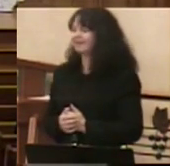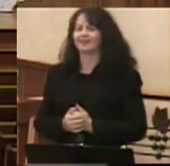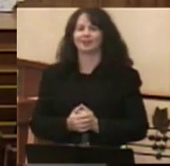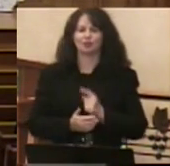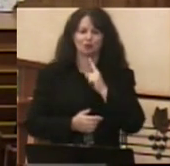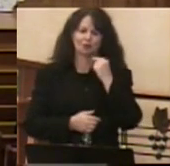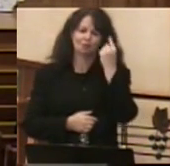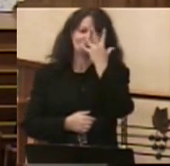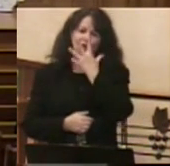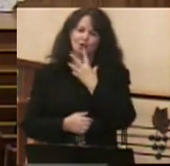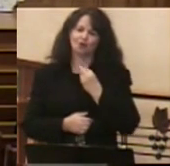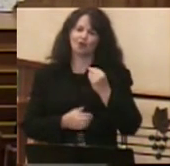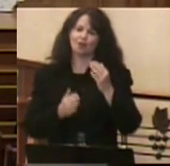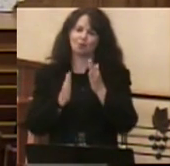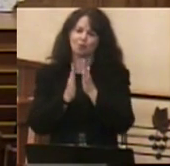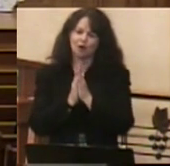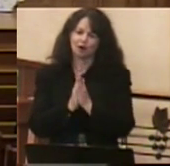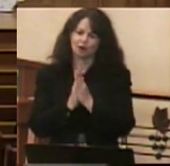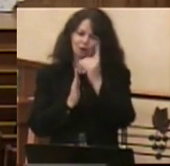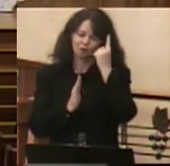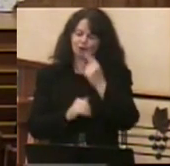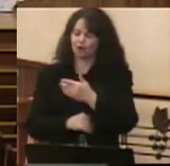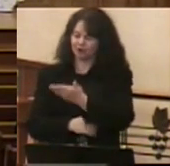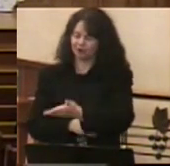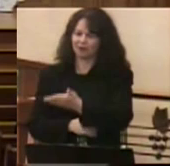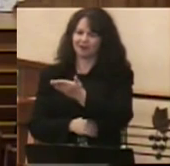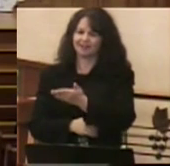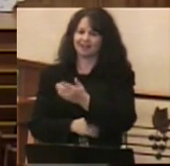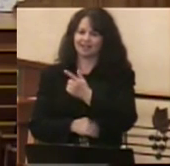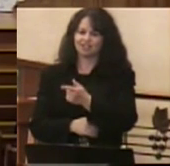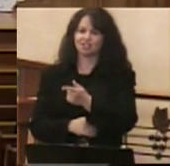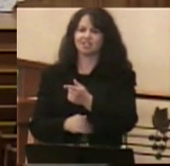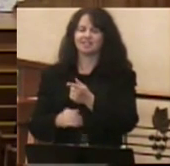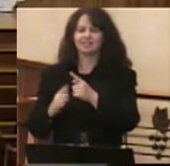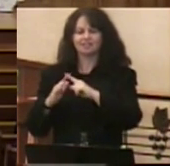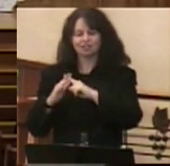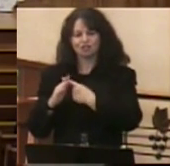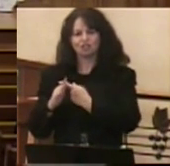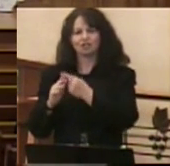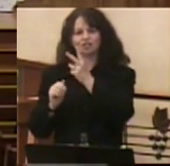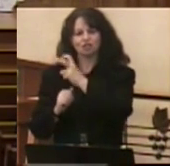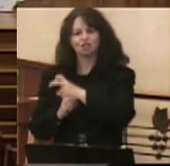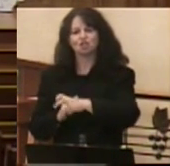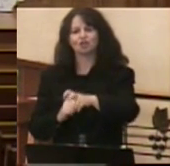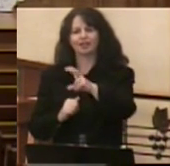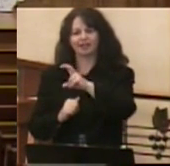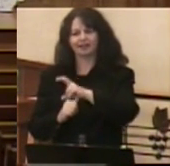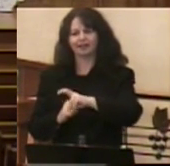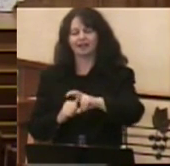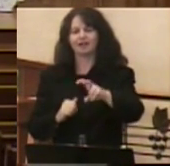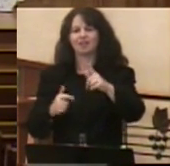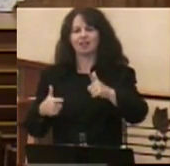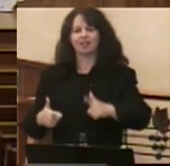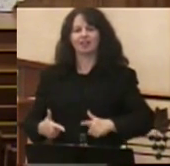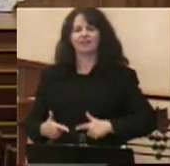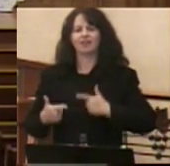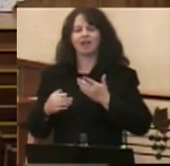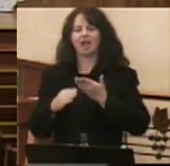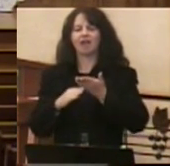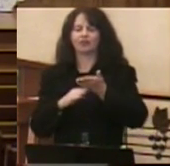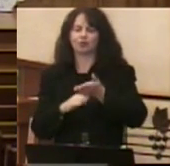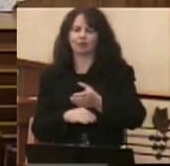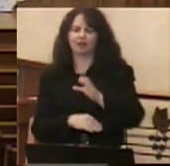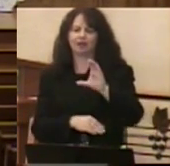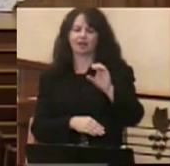beautiful prayer for Caitlin as she sets out into this journey of living out the confirmed faith in Christ.